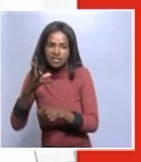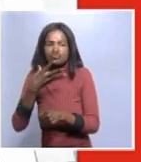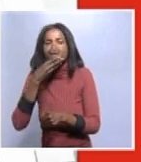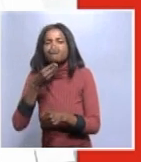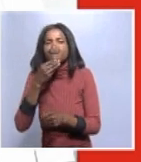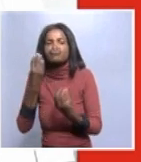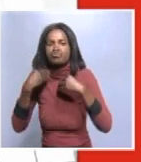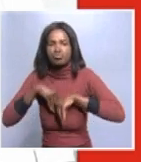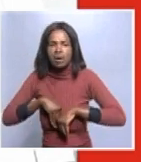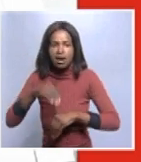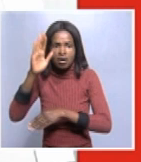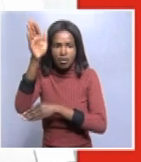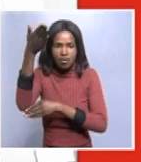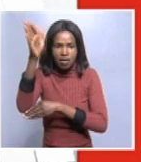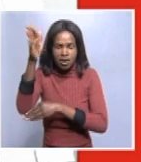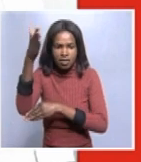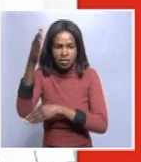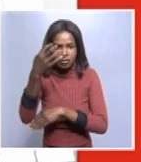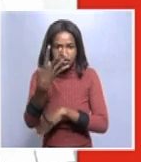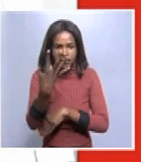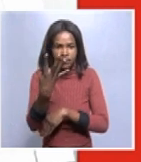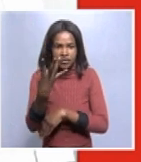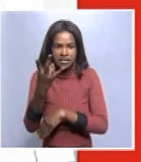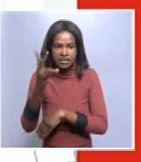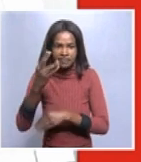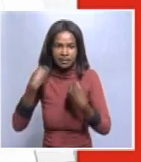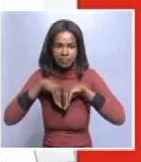Wohangwena, 47,